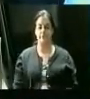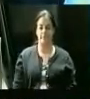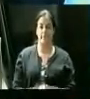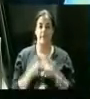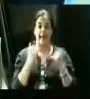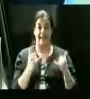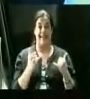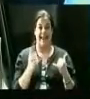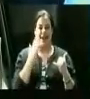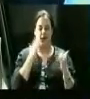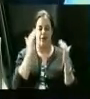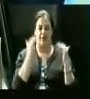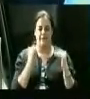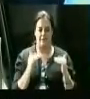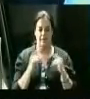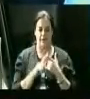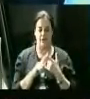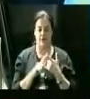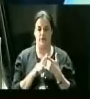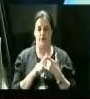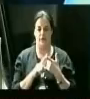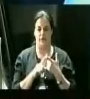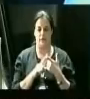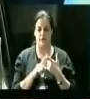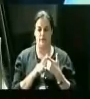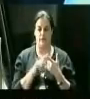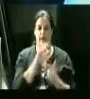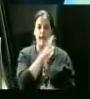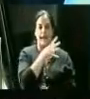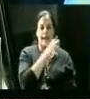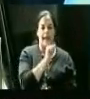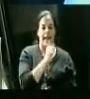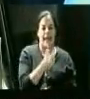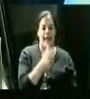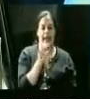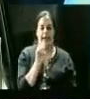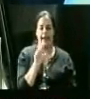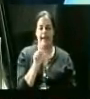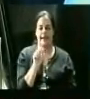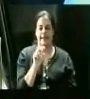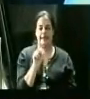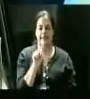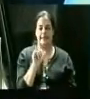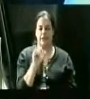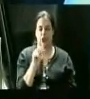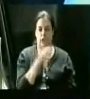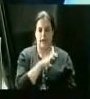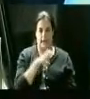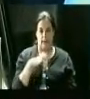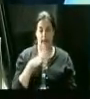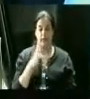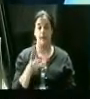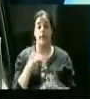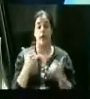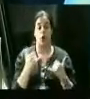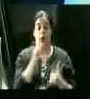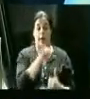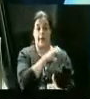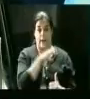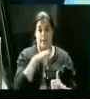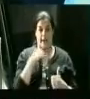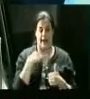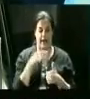Now we'll move on to Ag Extension Committee. Currently, that committee